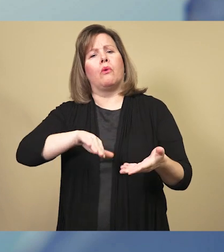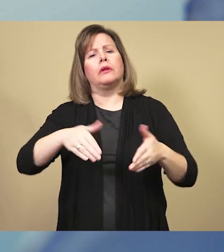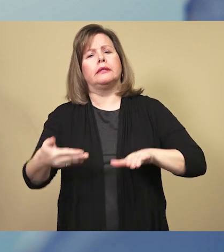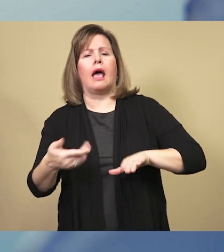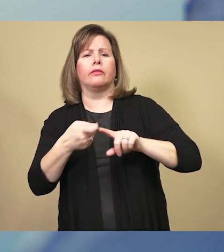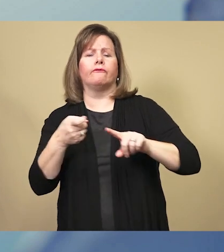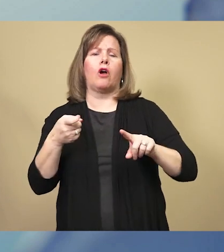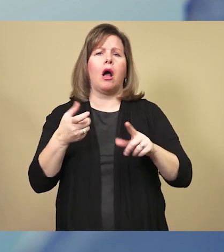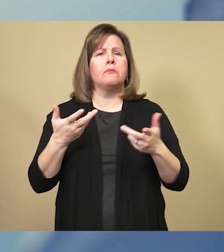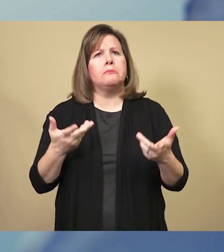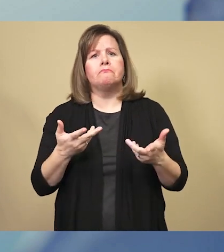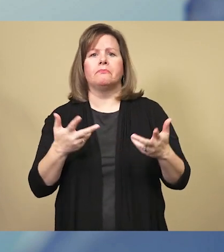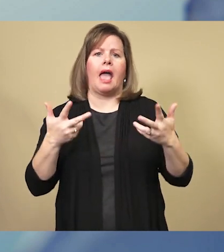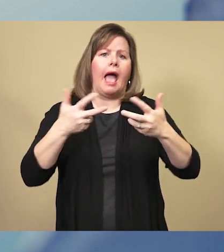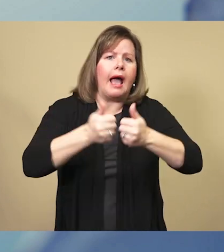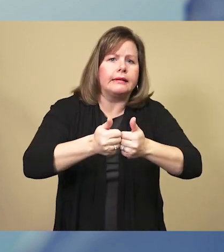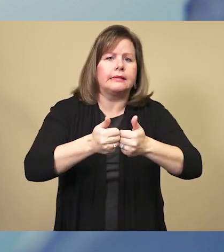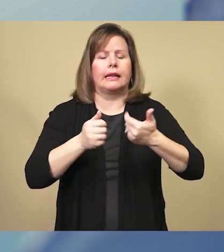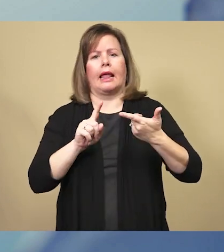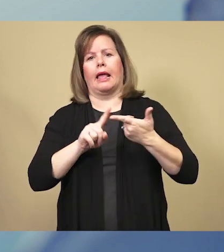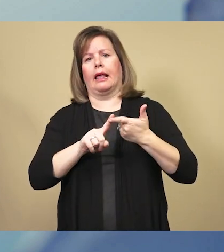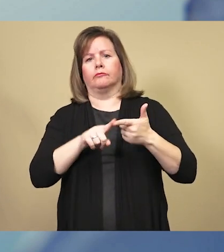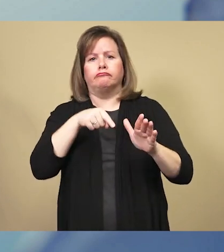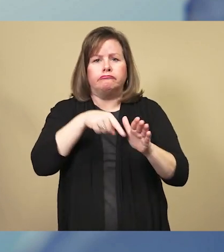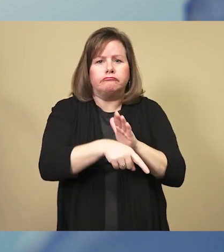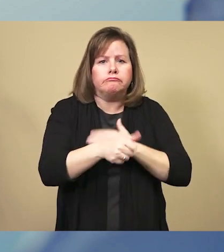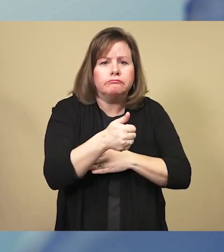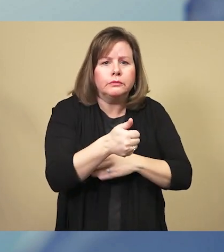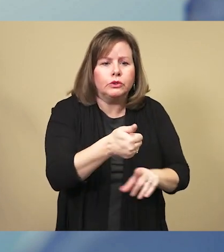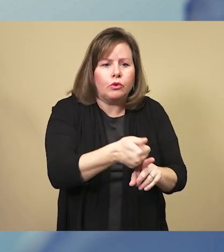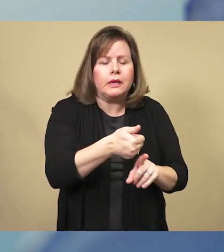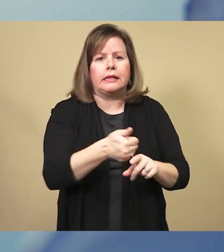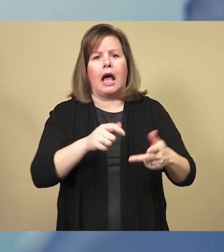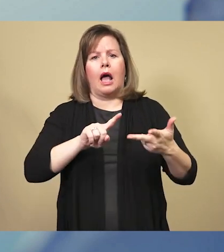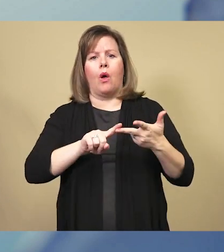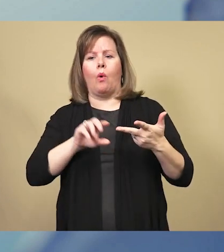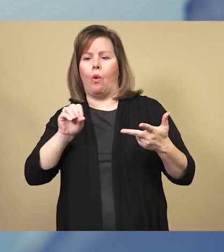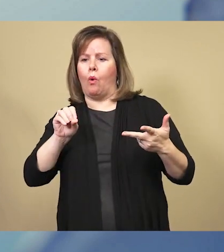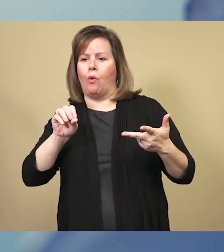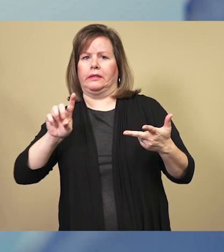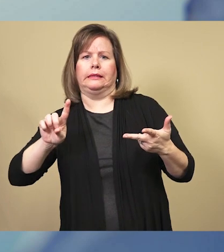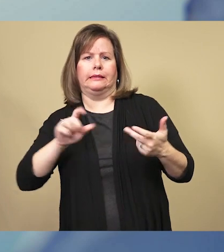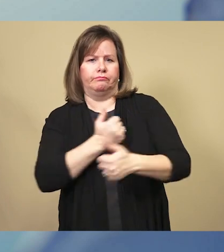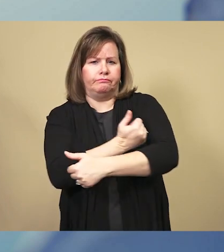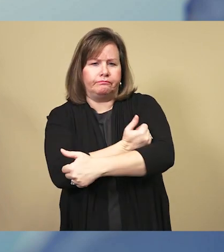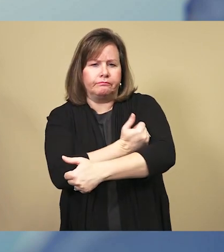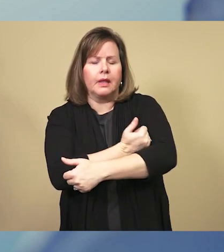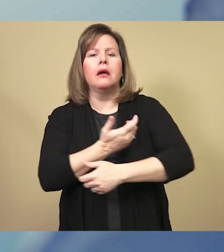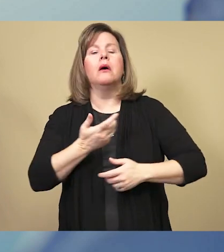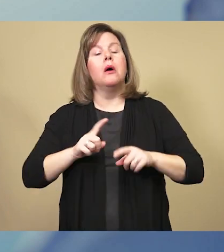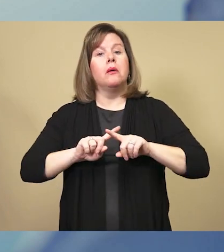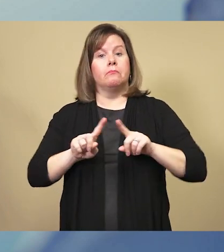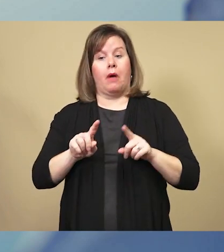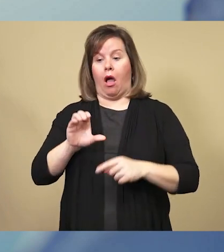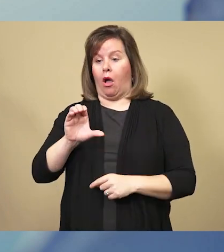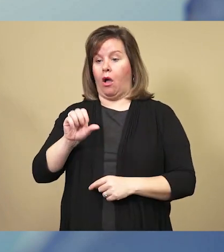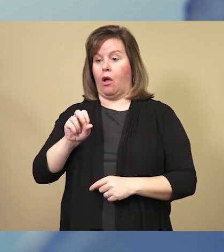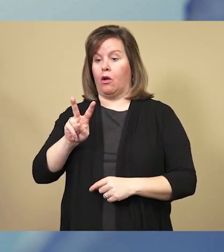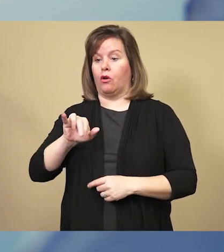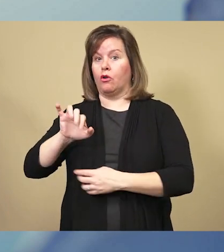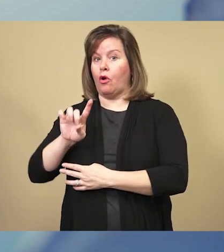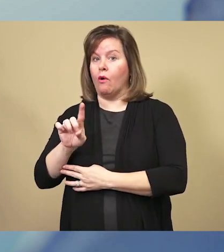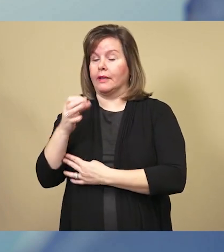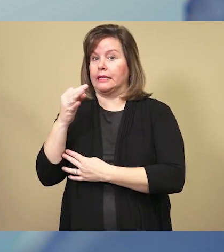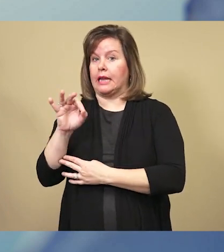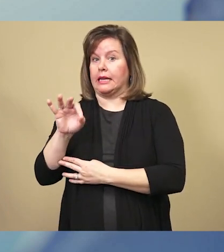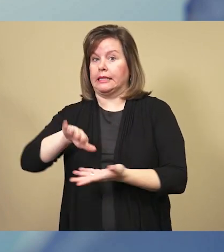or from suicide or overdose or any number of other things. But certainly, it does not appear as though the COVID-19 deaths are